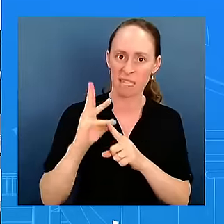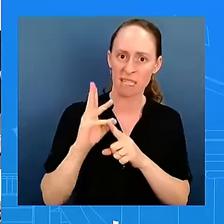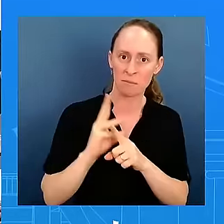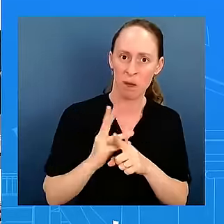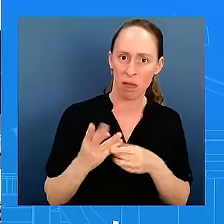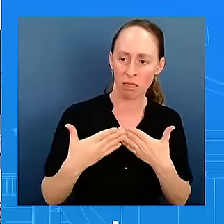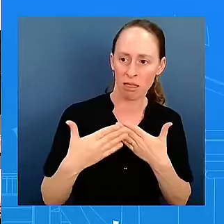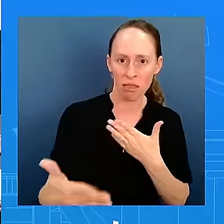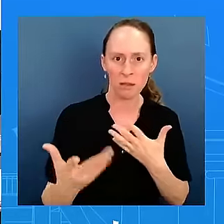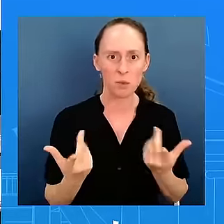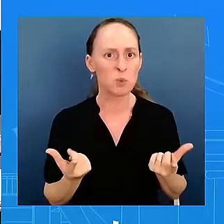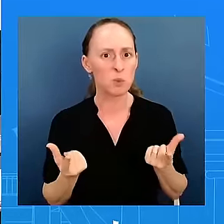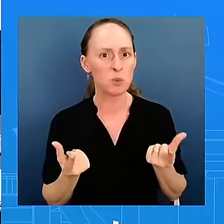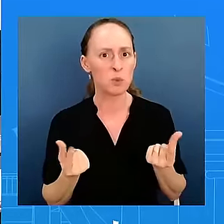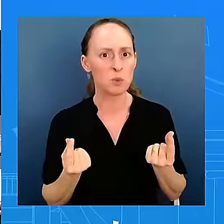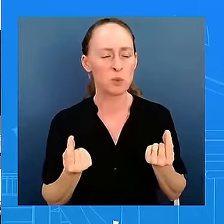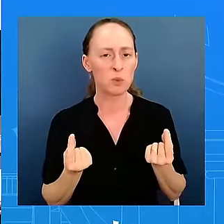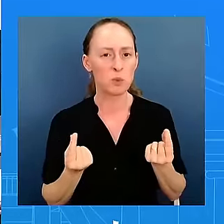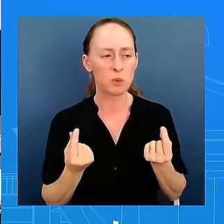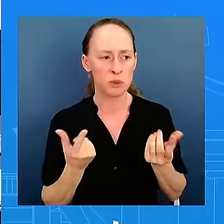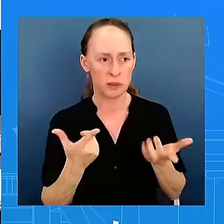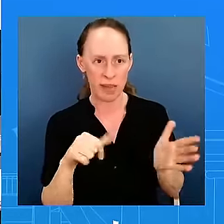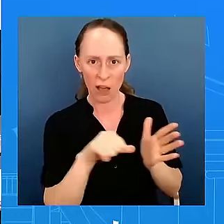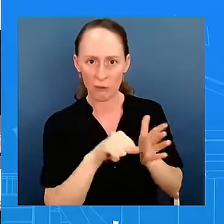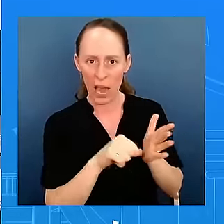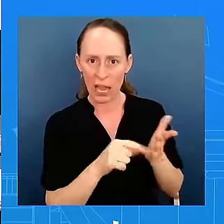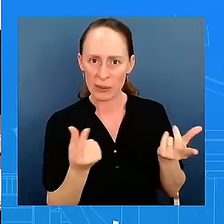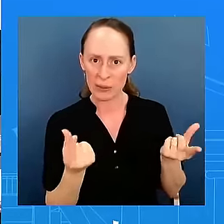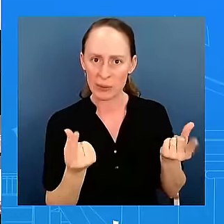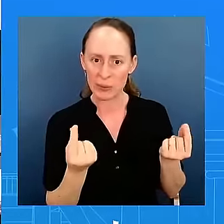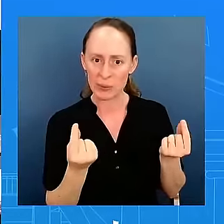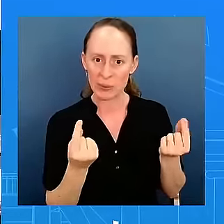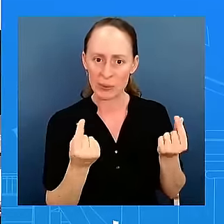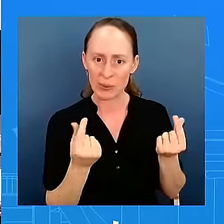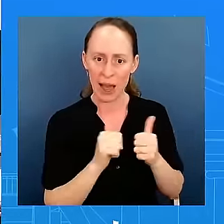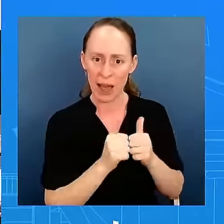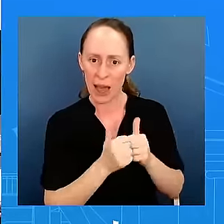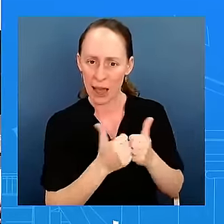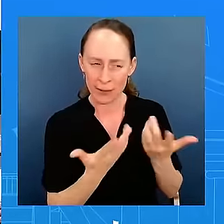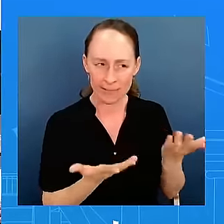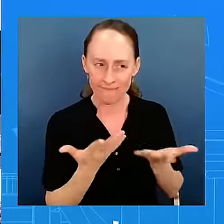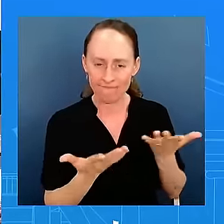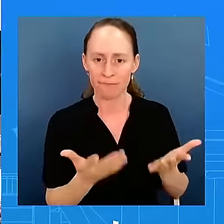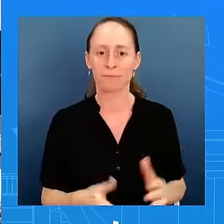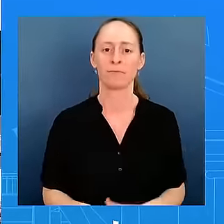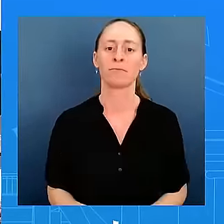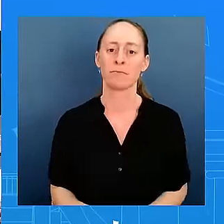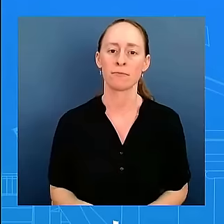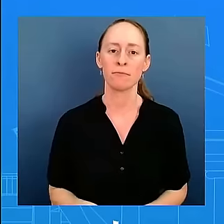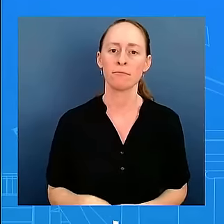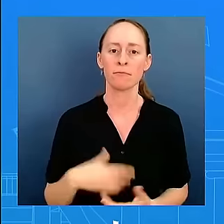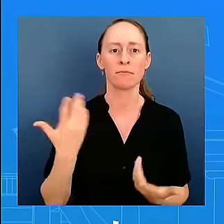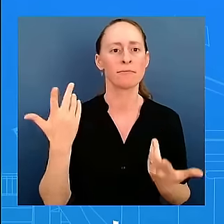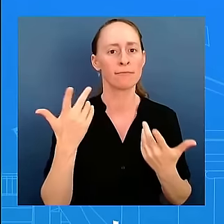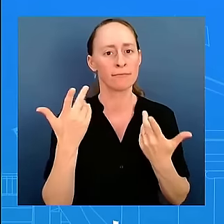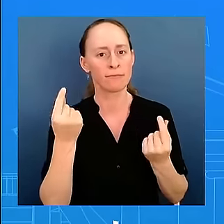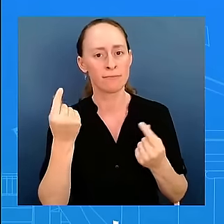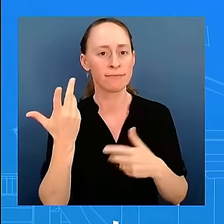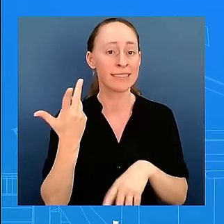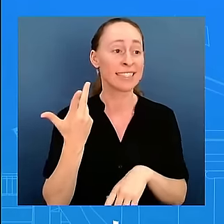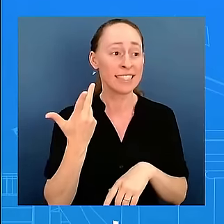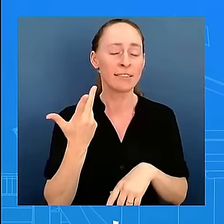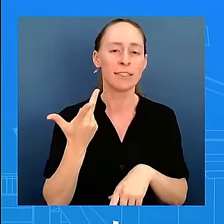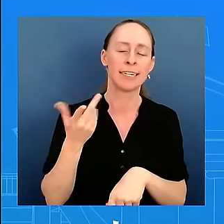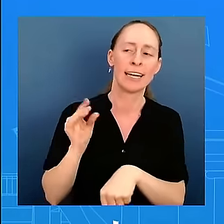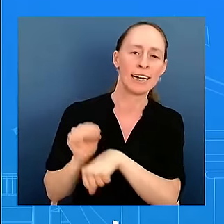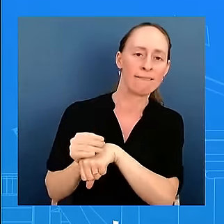would he be recommending to be POTUS Harris if and when she gets to the White House again? She's already at the White House. She's already a key